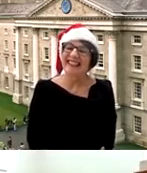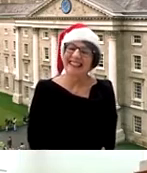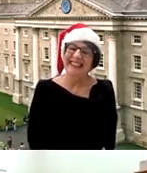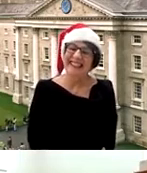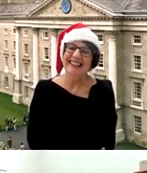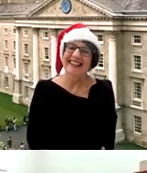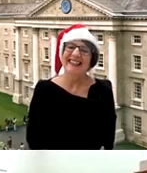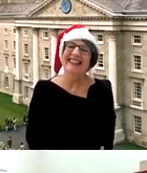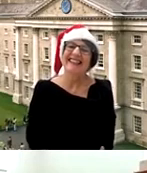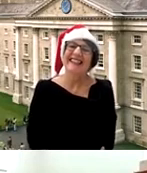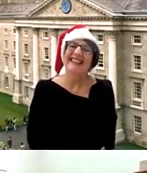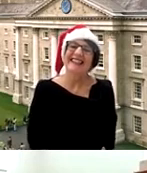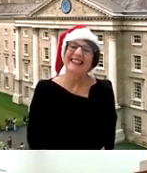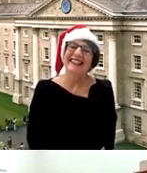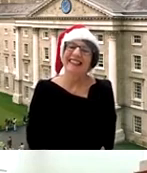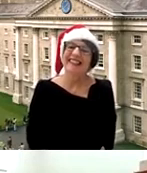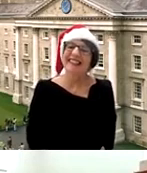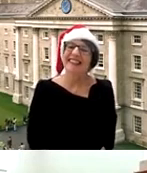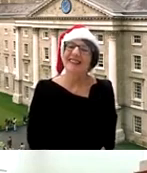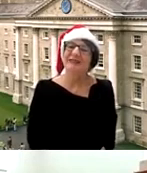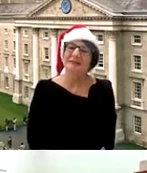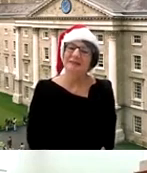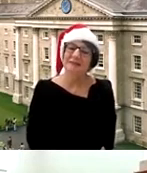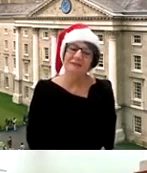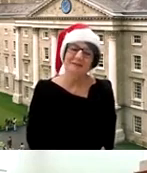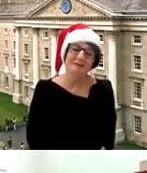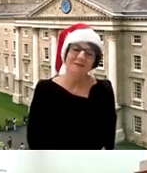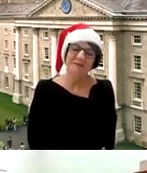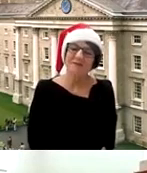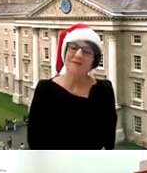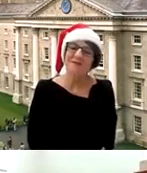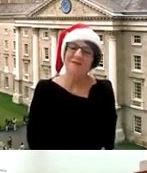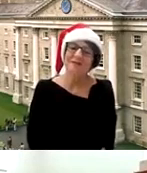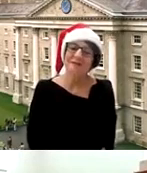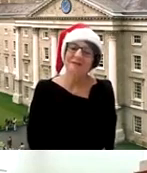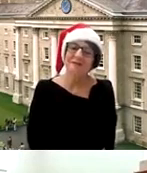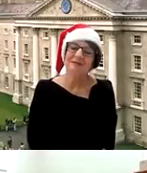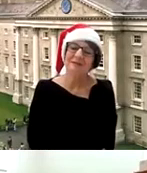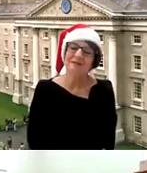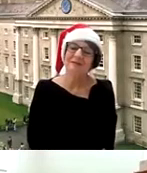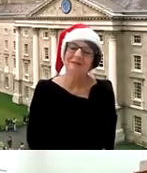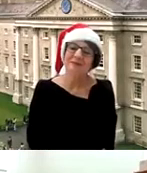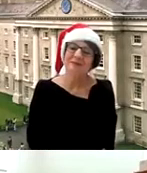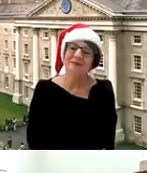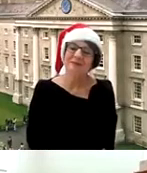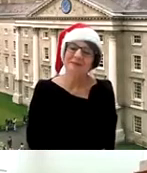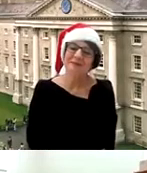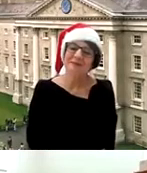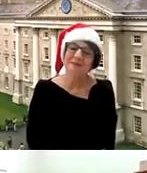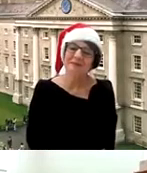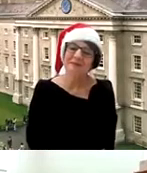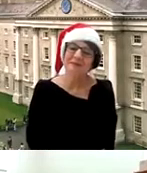cookery classes and cheese and wine and mince pies and christmas cocktails and um